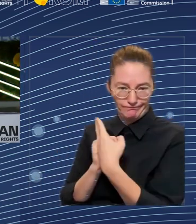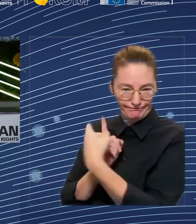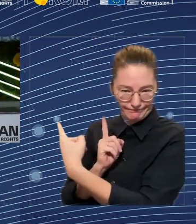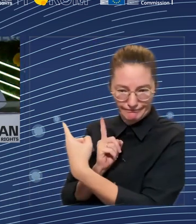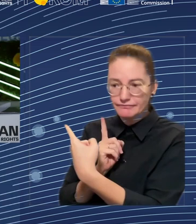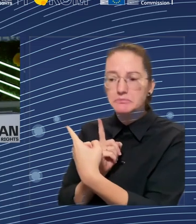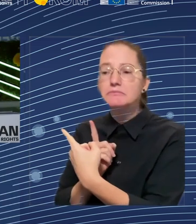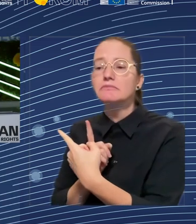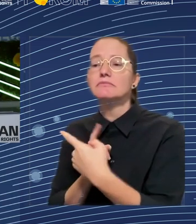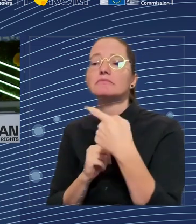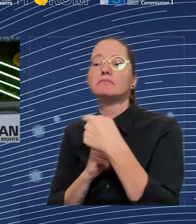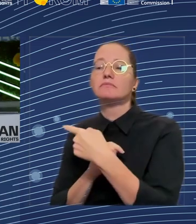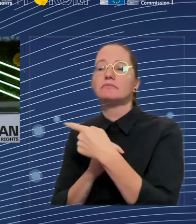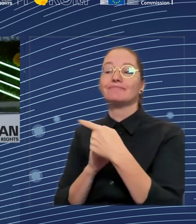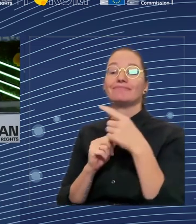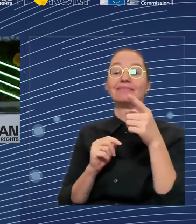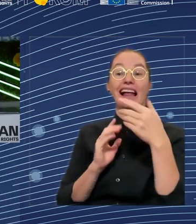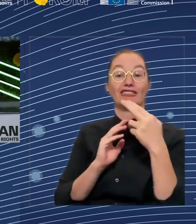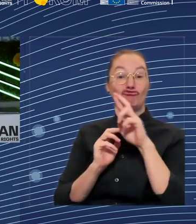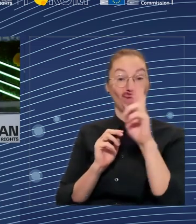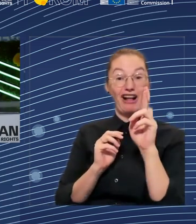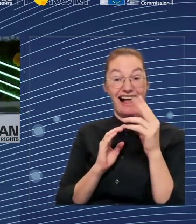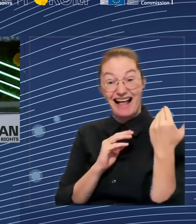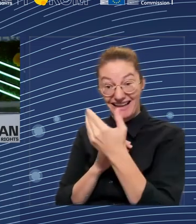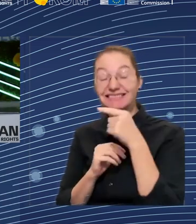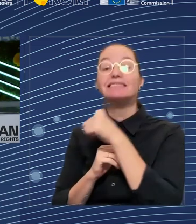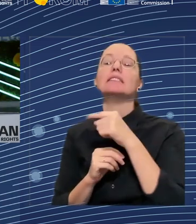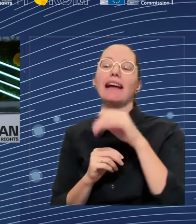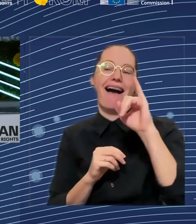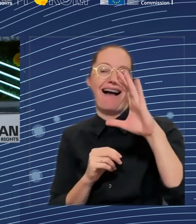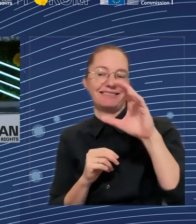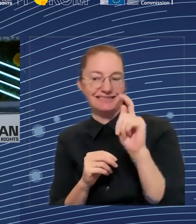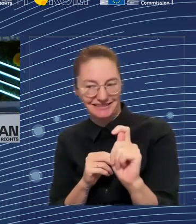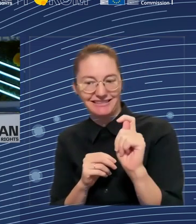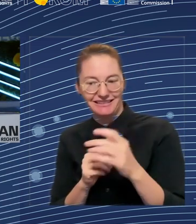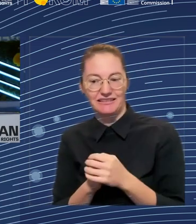to go more into detail. And instead, let's go then to the